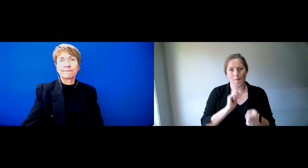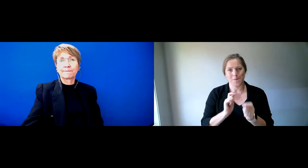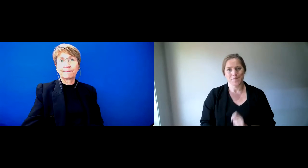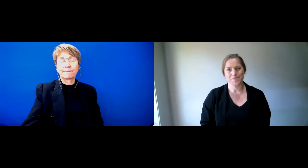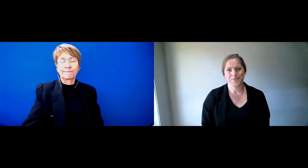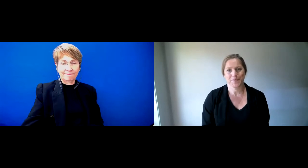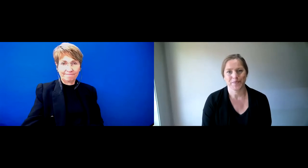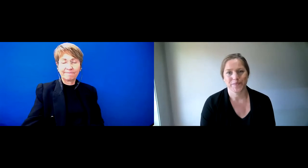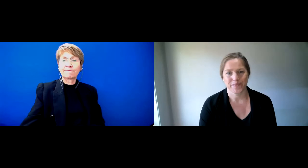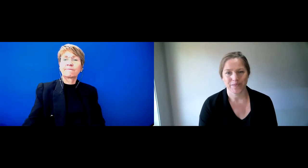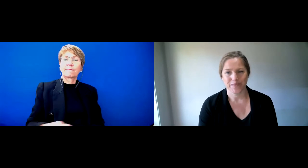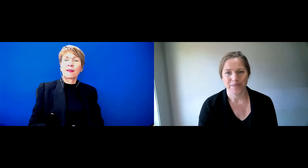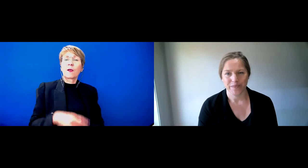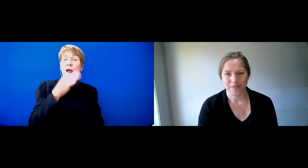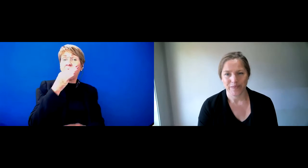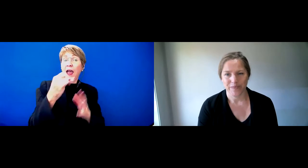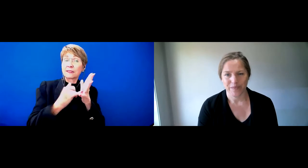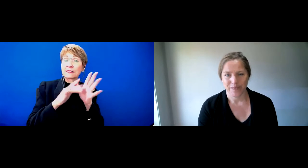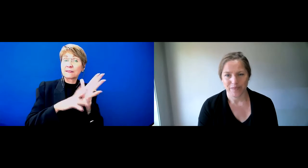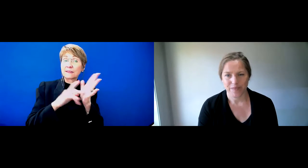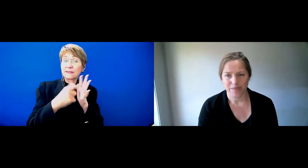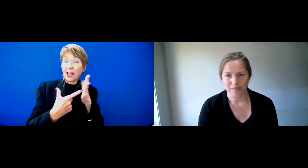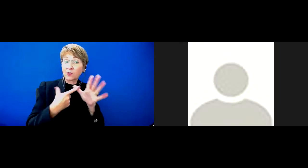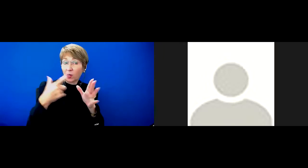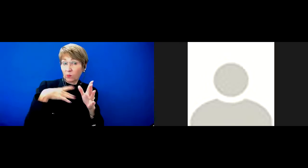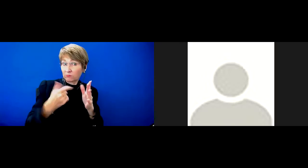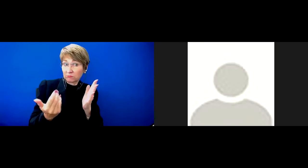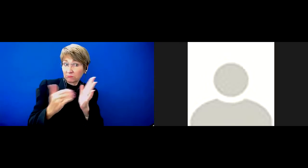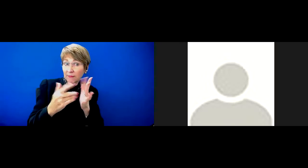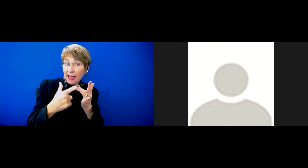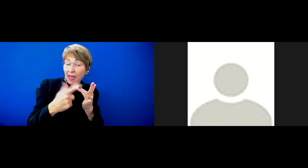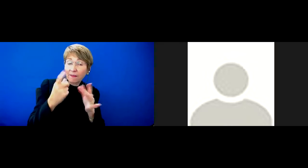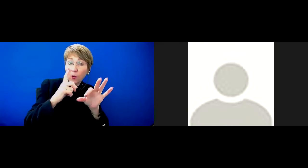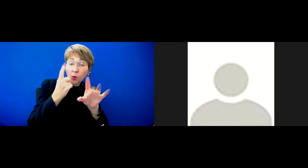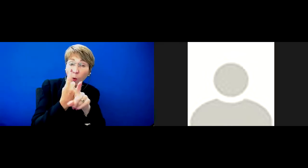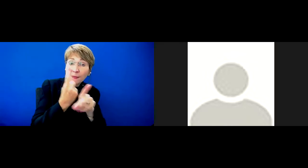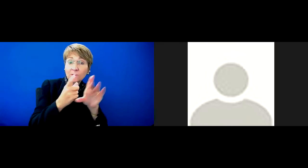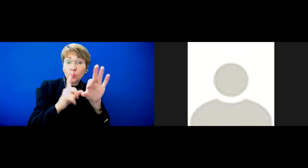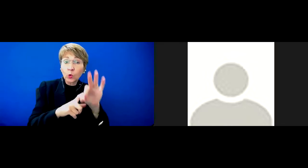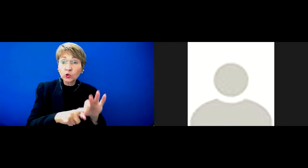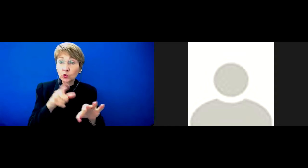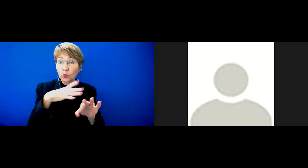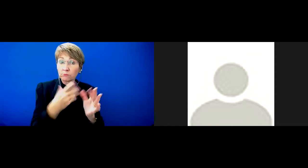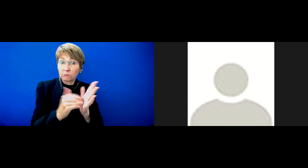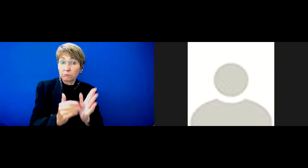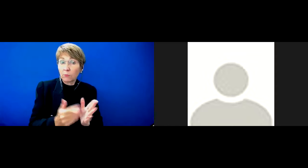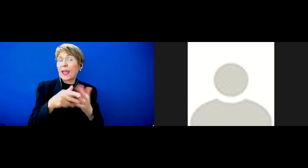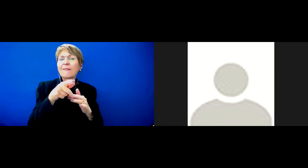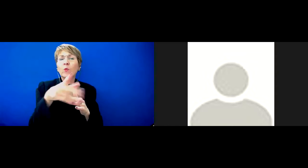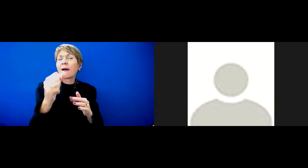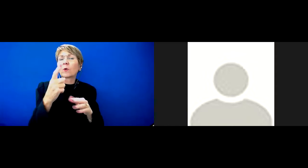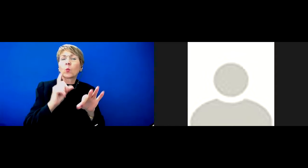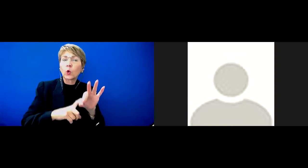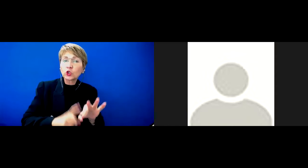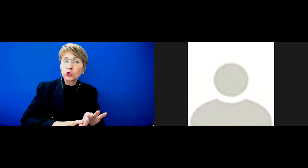any previous comments or questions you wanted to put to us. But if not, any questions people have now, just pop them in the chat and